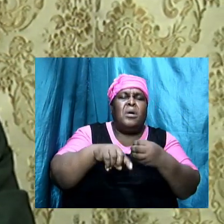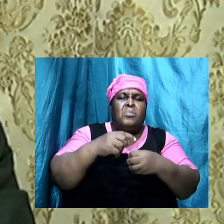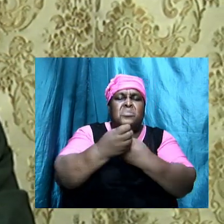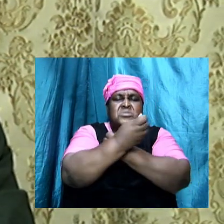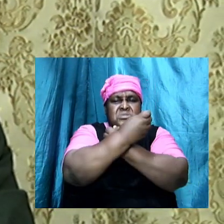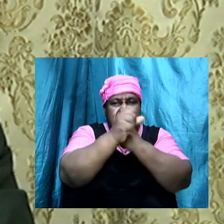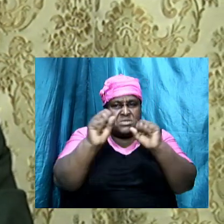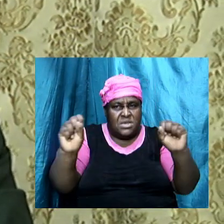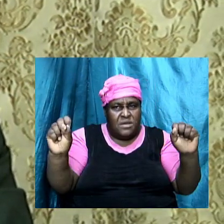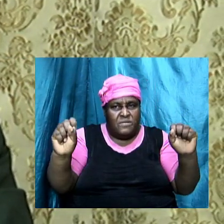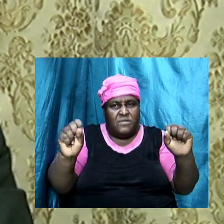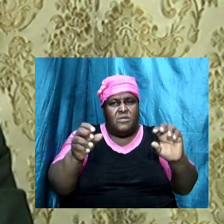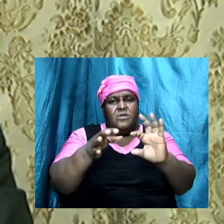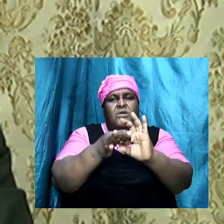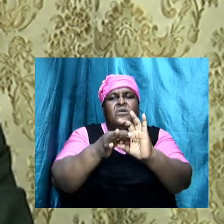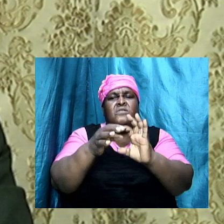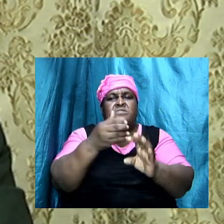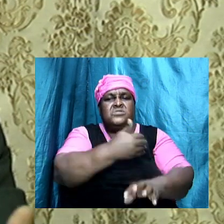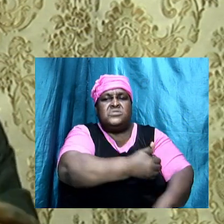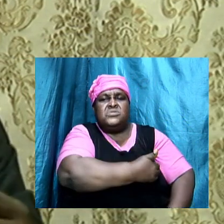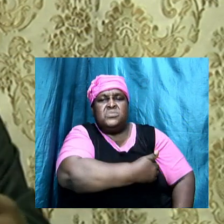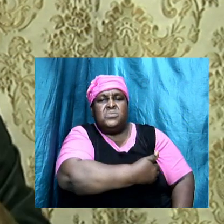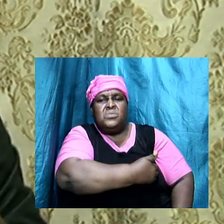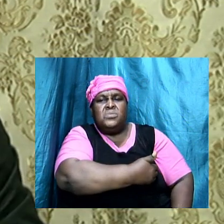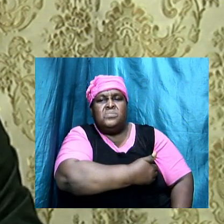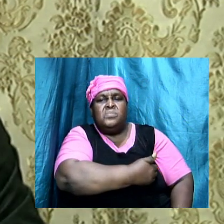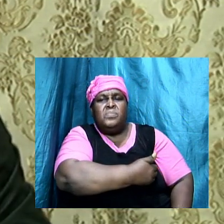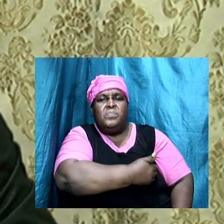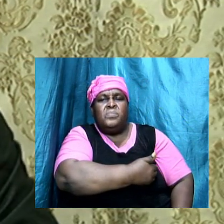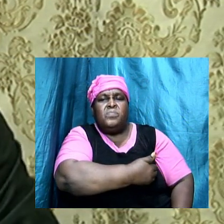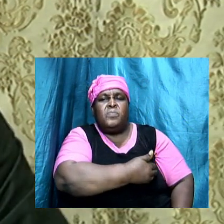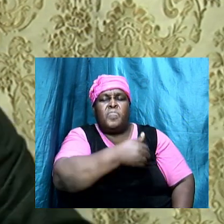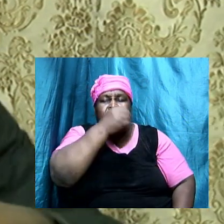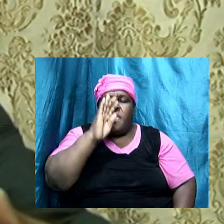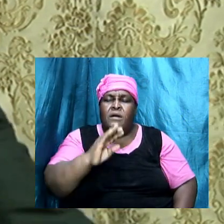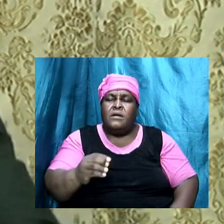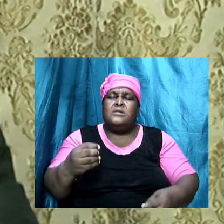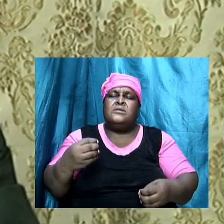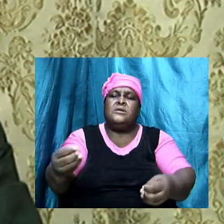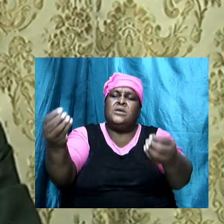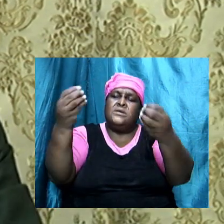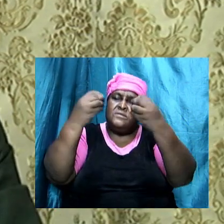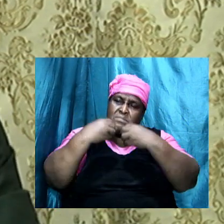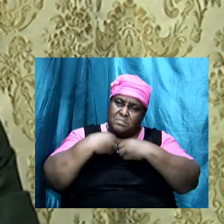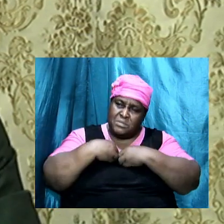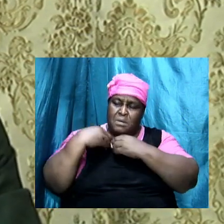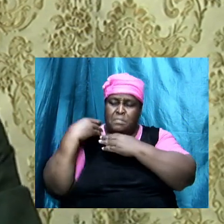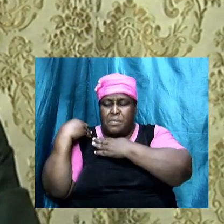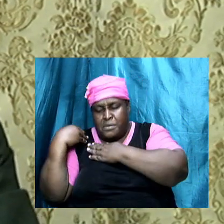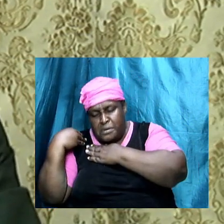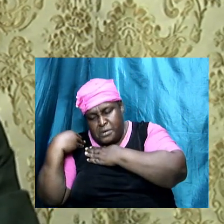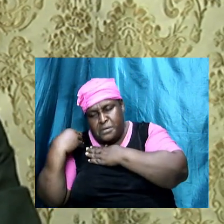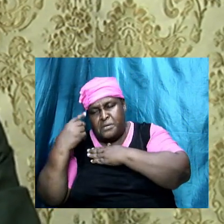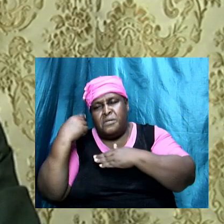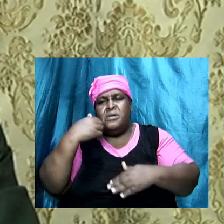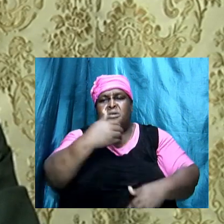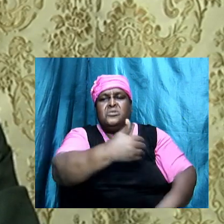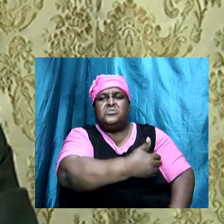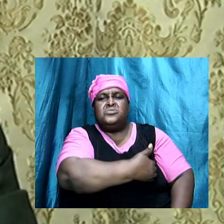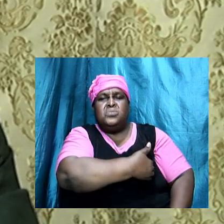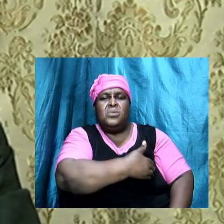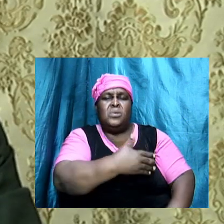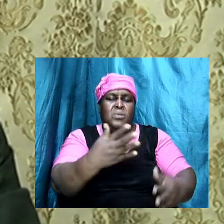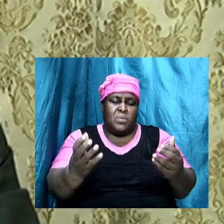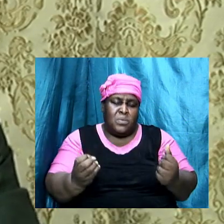of souls. Amen. You know, God has given me a burden for souls. Amen. And I want to see souls